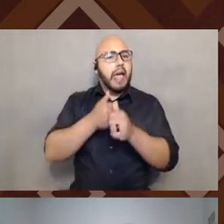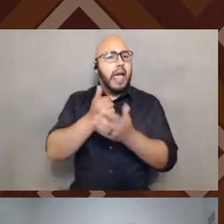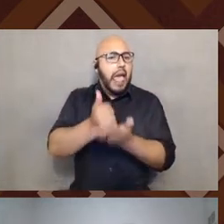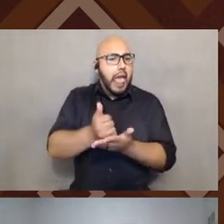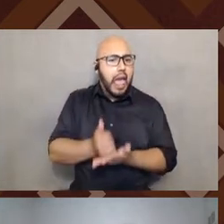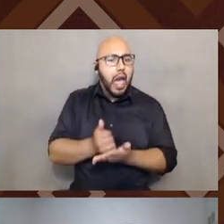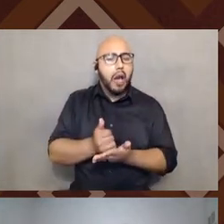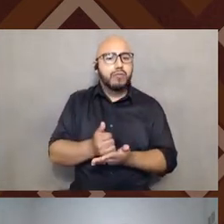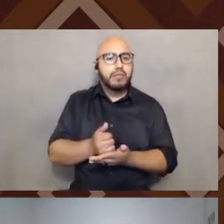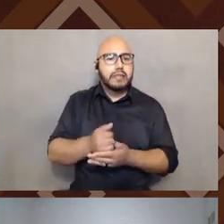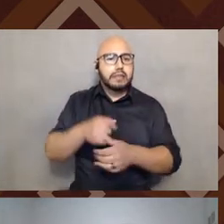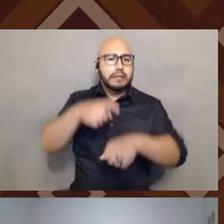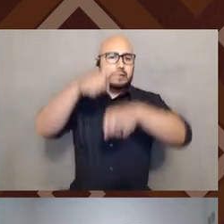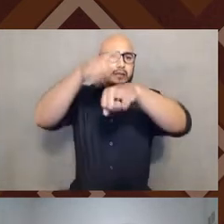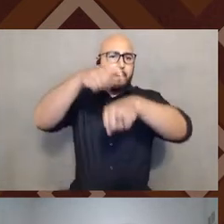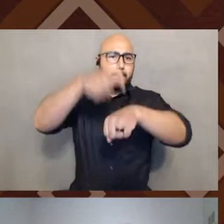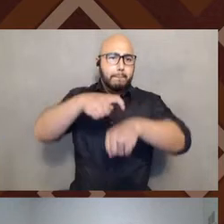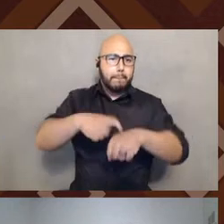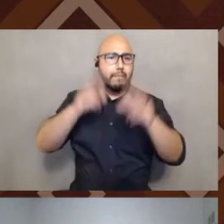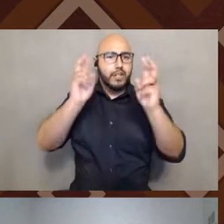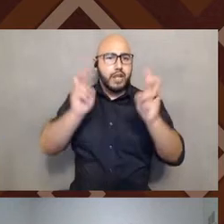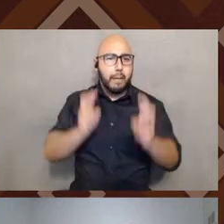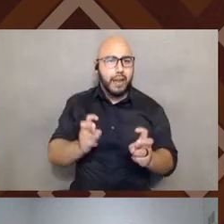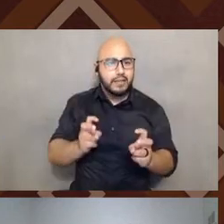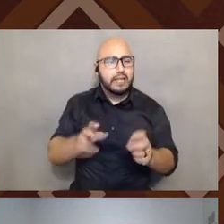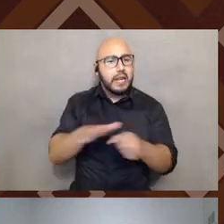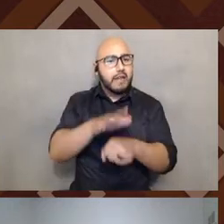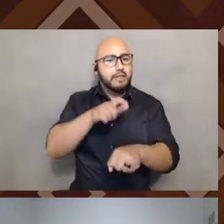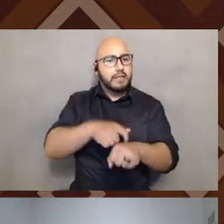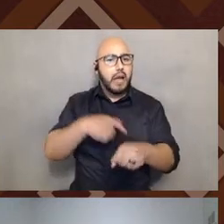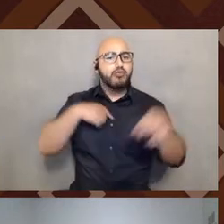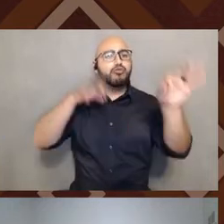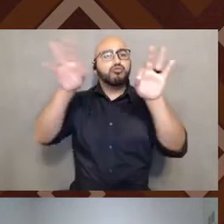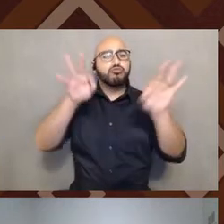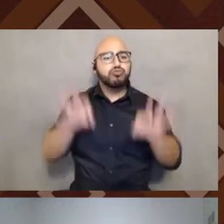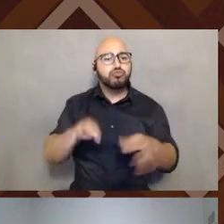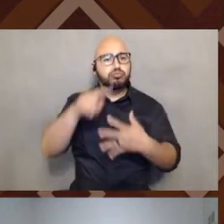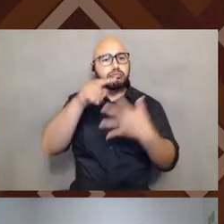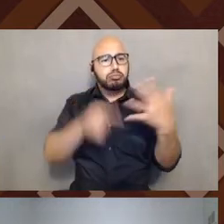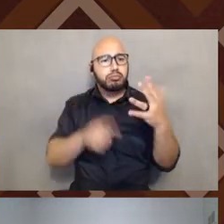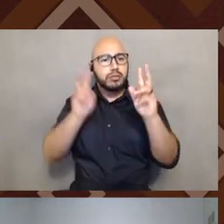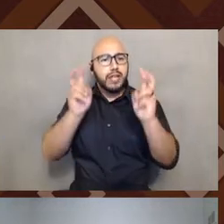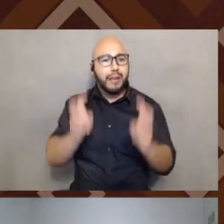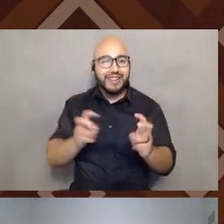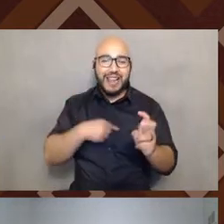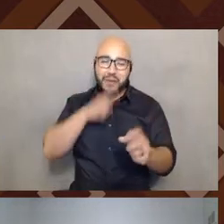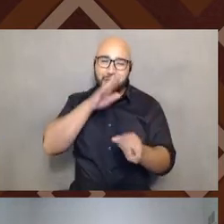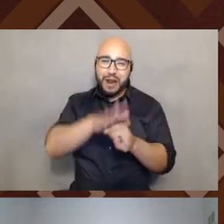make sure that we cover all of these topics as promised by way of our description.